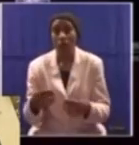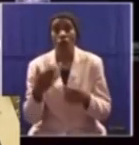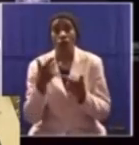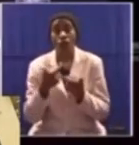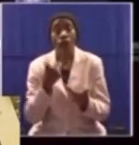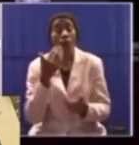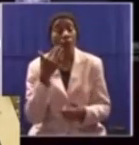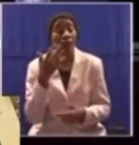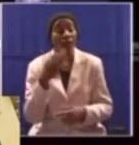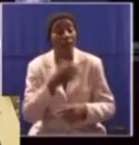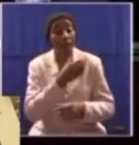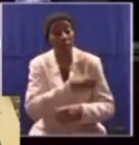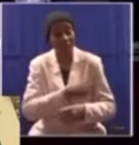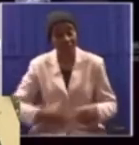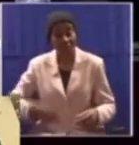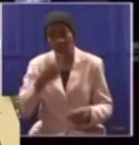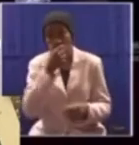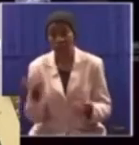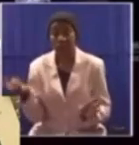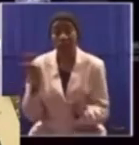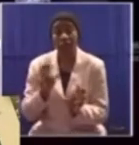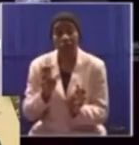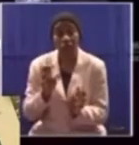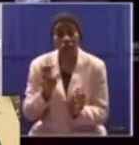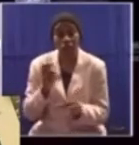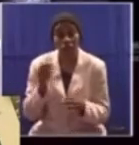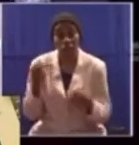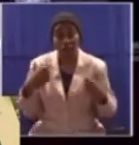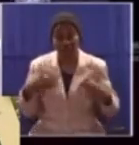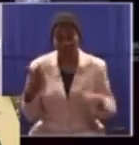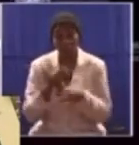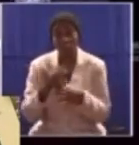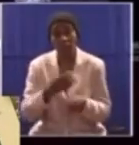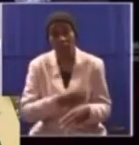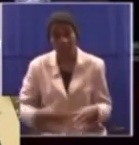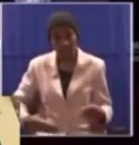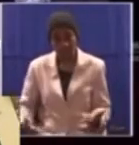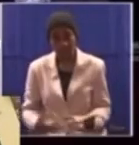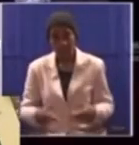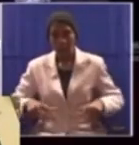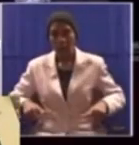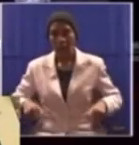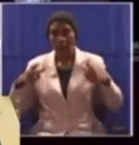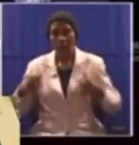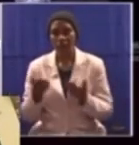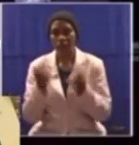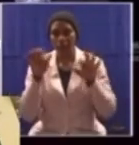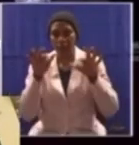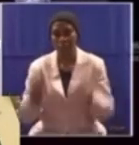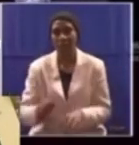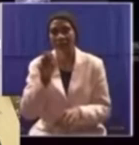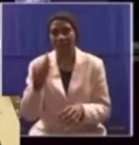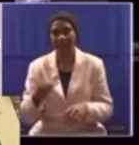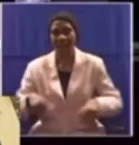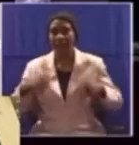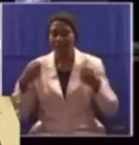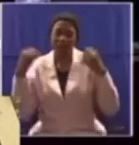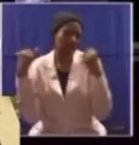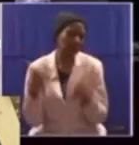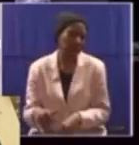Ramaphosa took office. Every life in South Africa is becoming increasingly difficult for everyone.